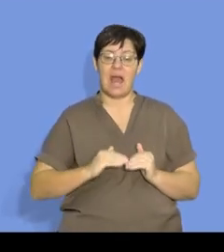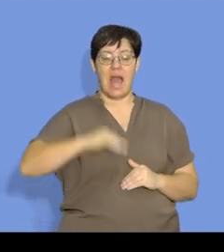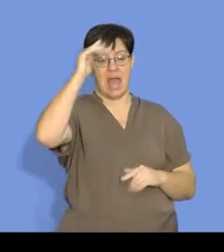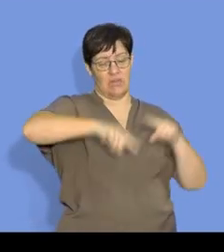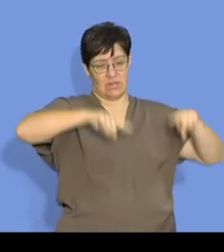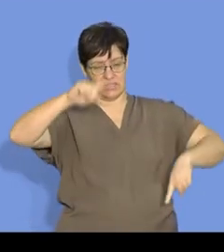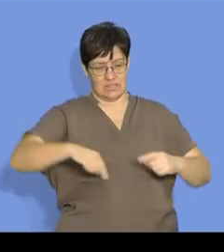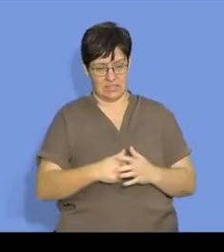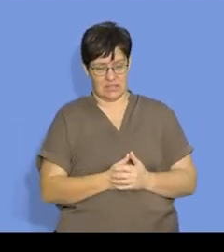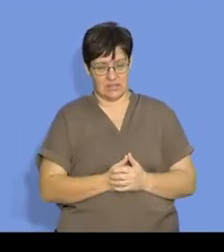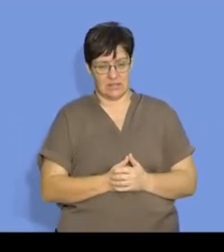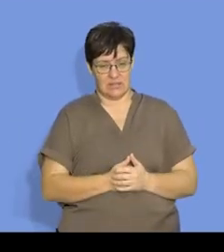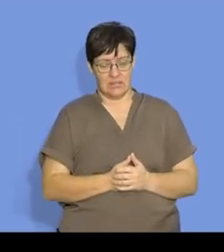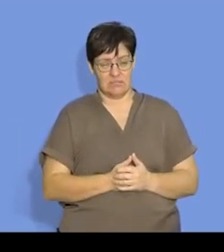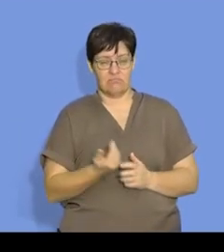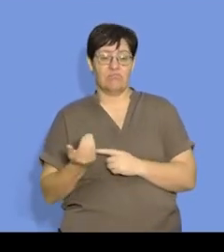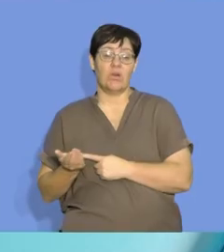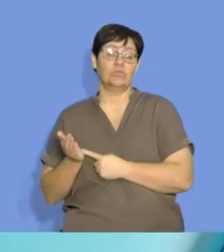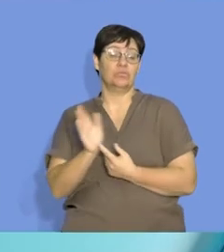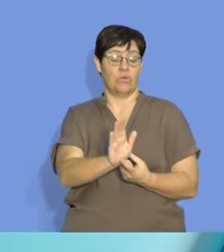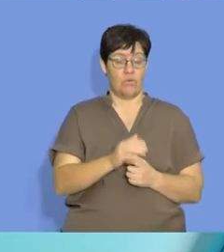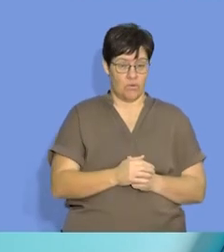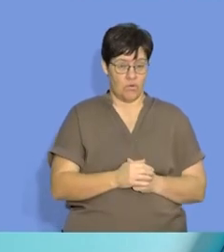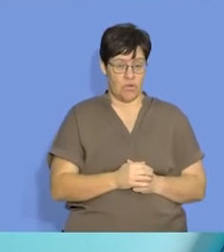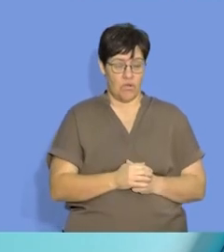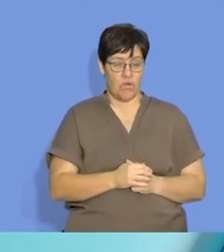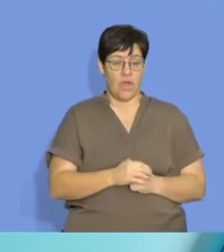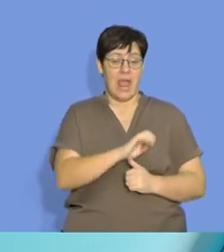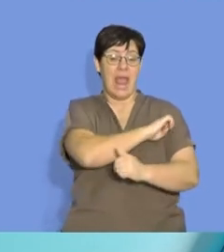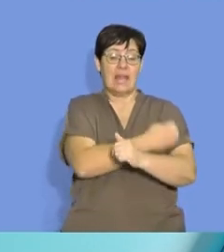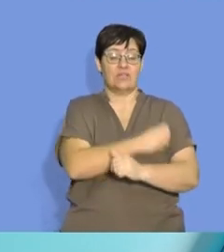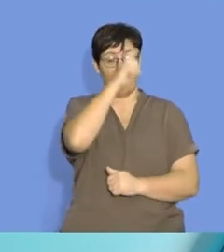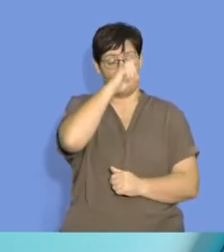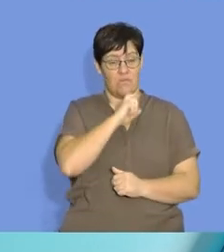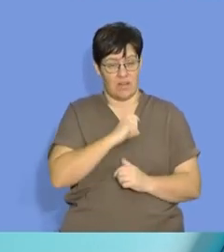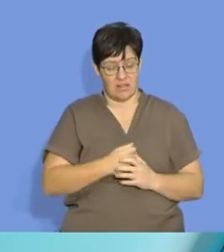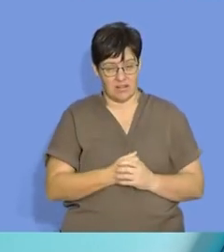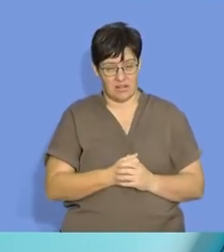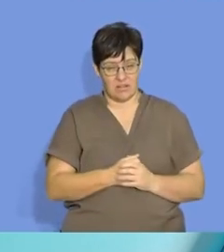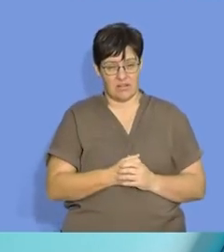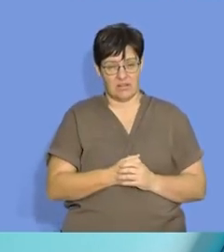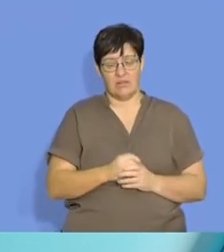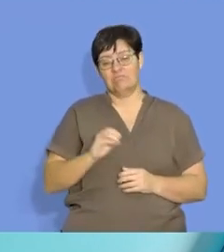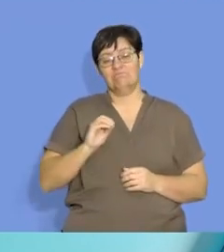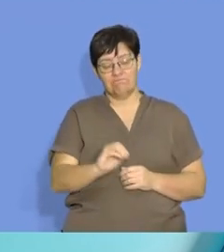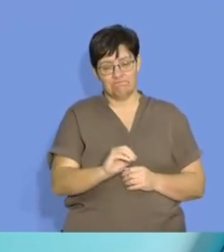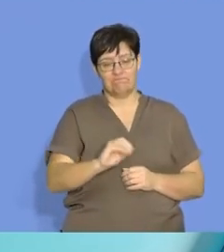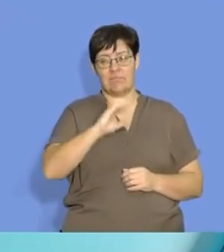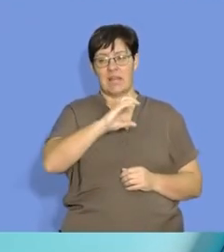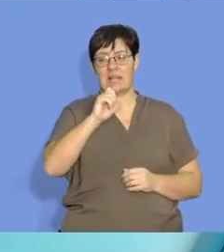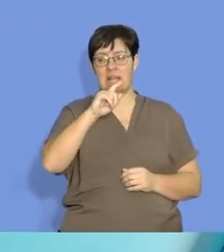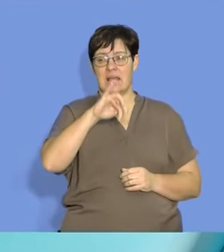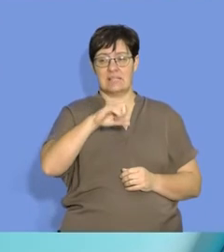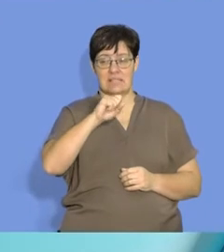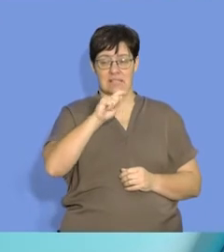it is then a high rate. Now, I just want to show you the energy profile where we put